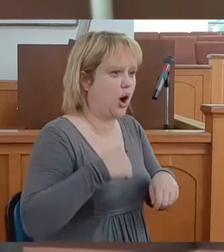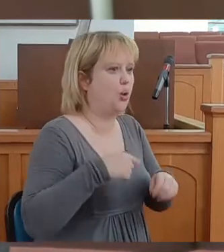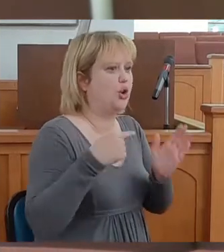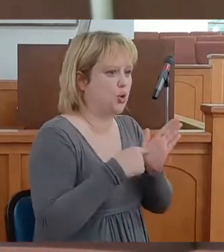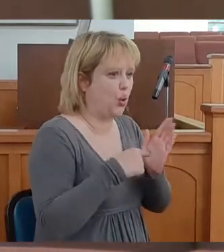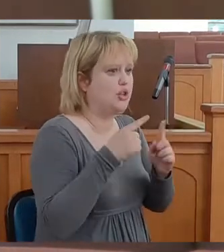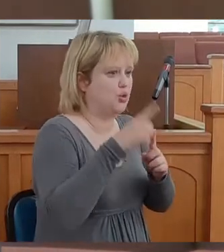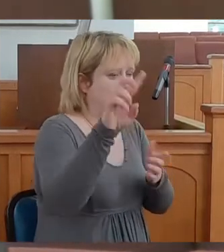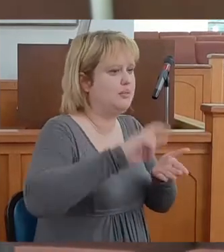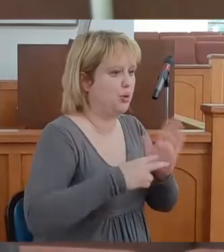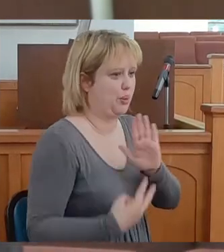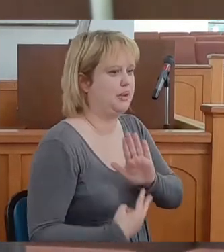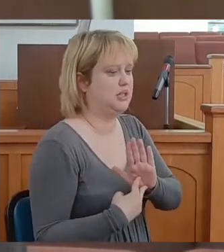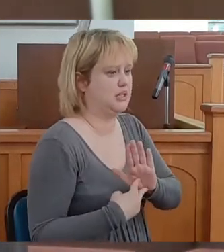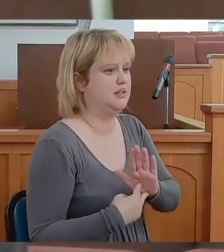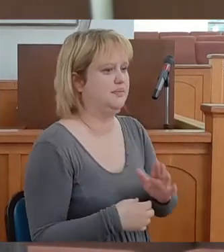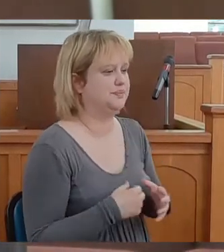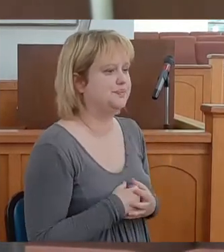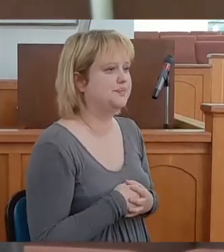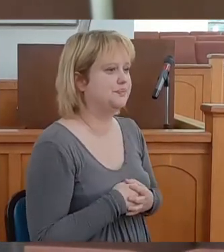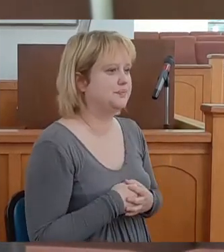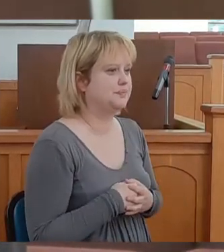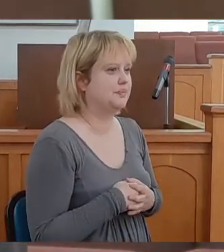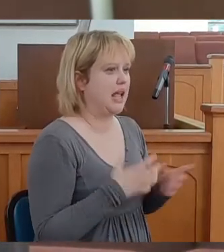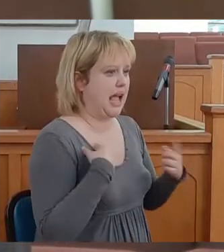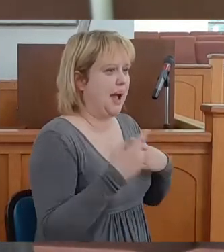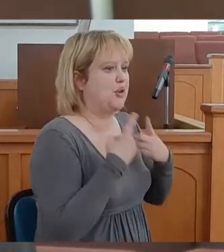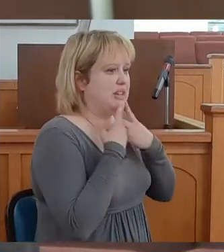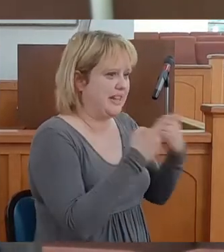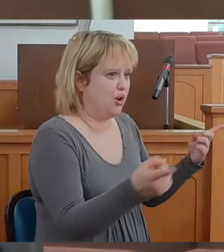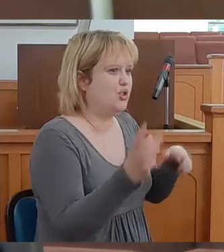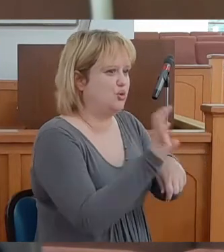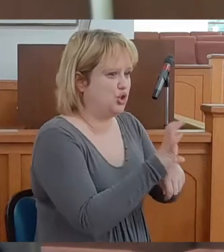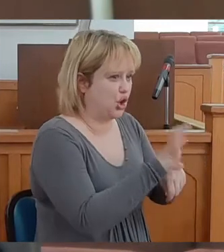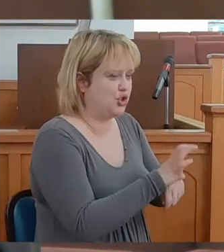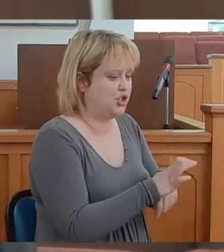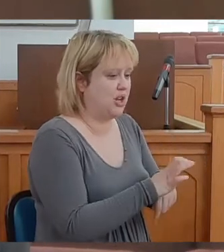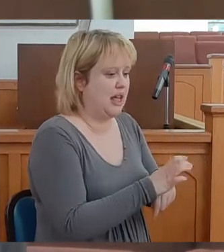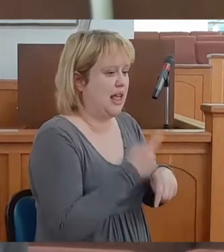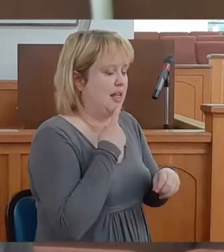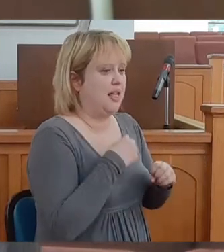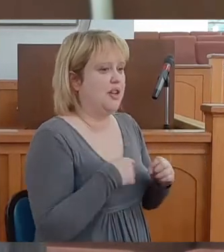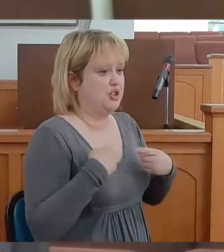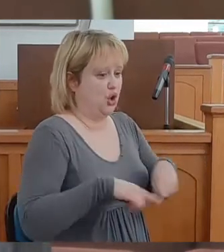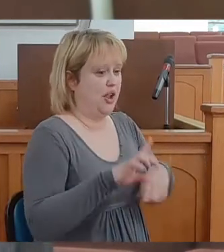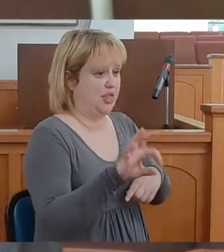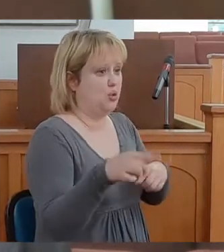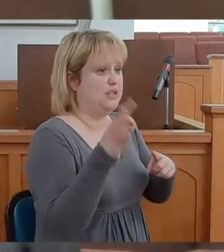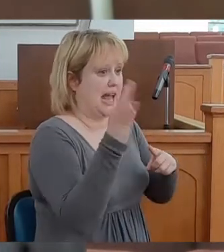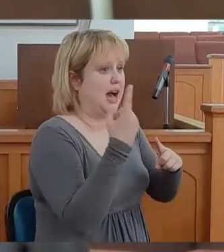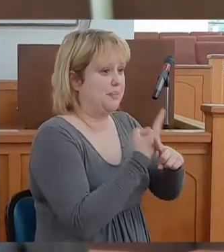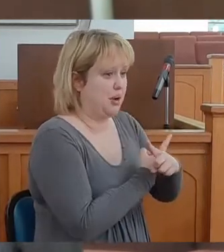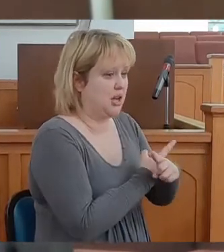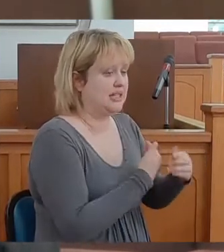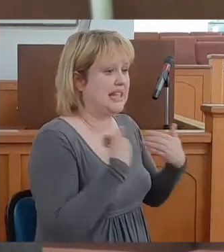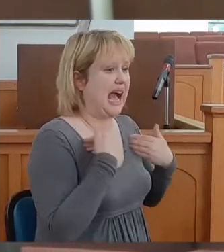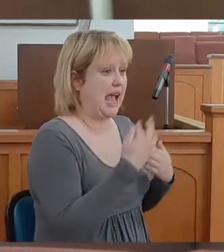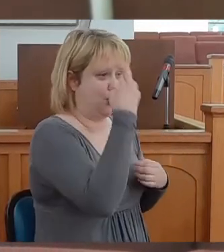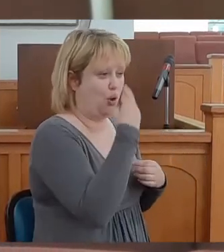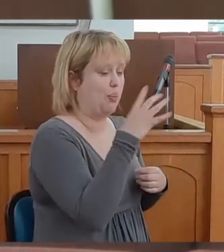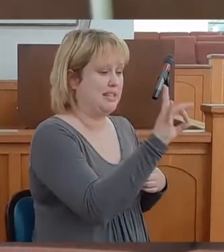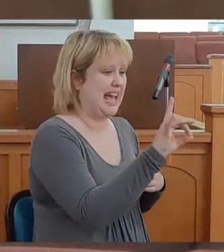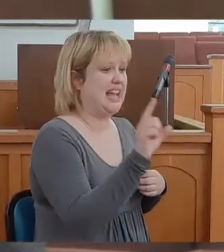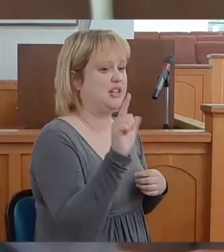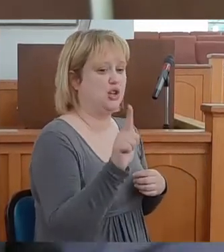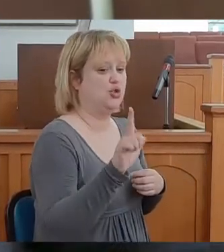according to his purpose. I'm going to tell you, church, during those nine months, I had had Romans